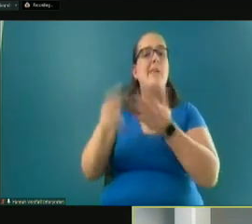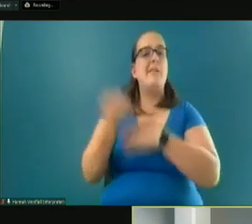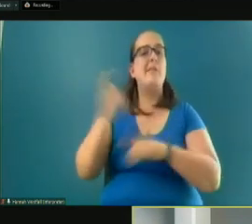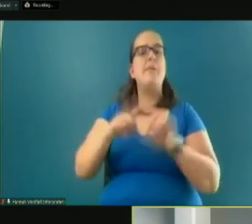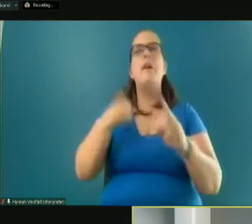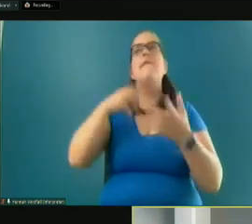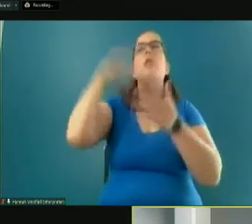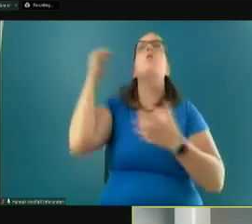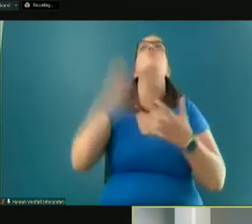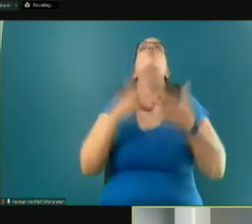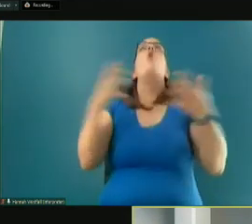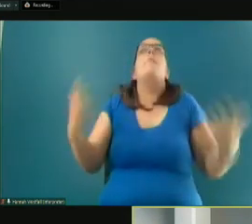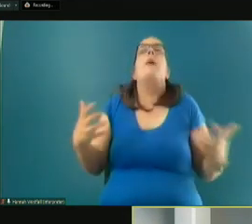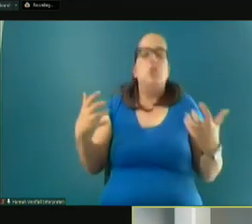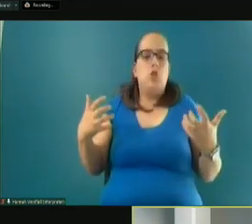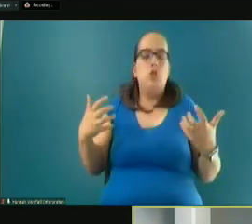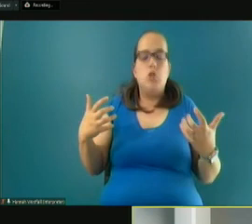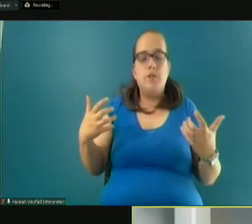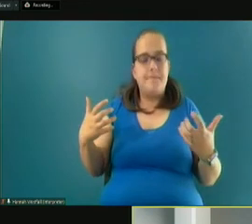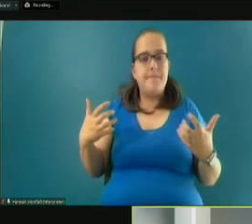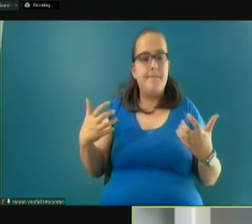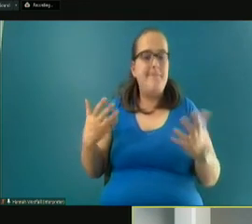learned so much more for them this past year.